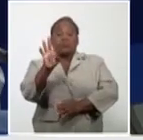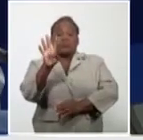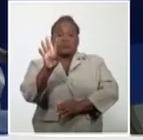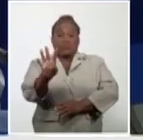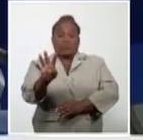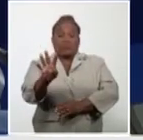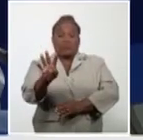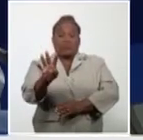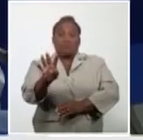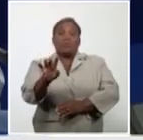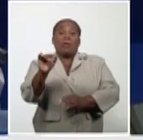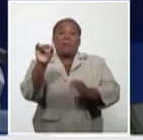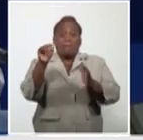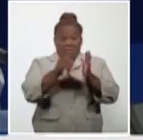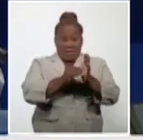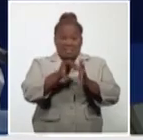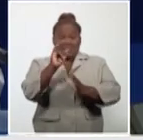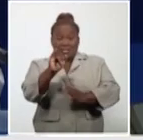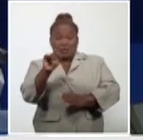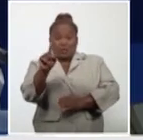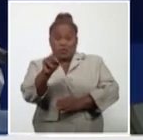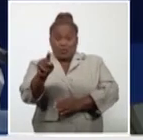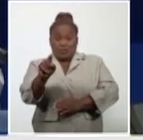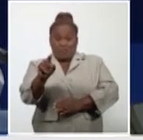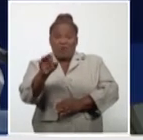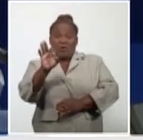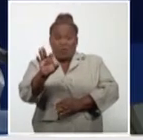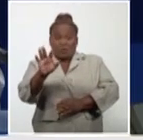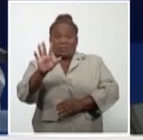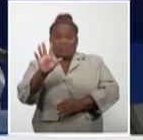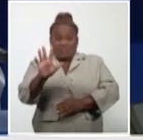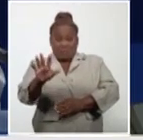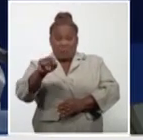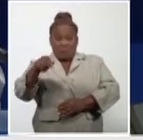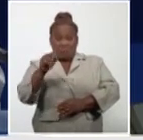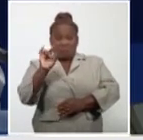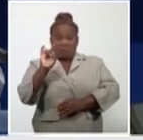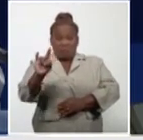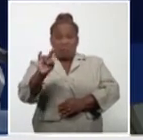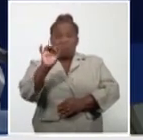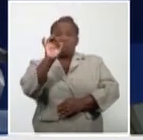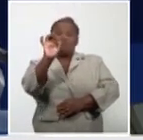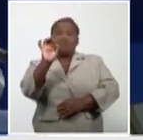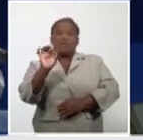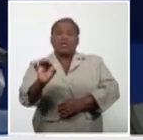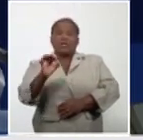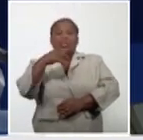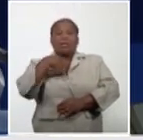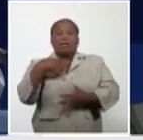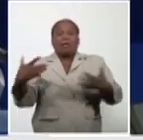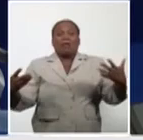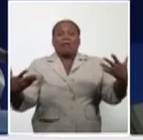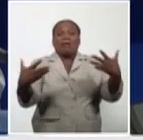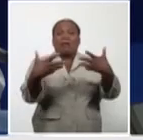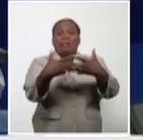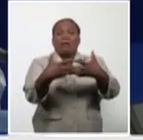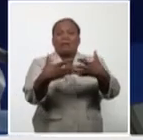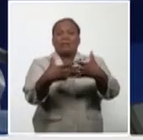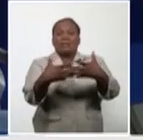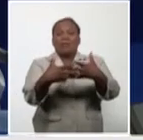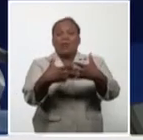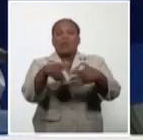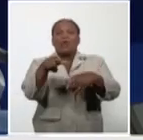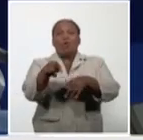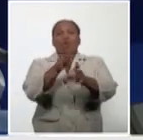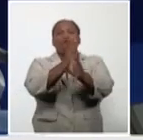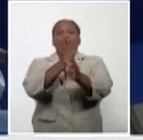the 1,611 cases have been accumulated, 85.9 percent of which